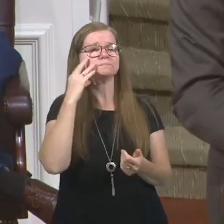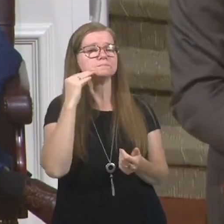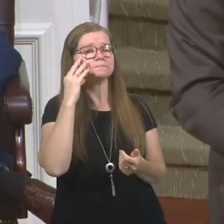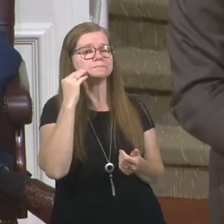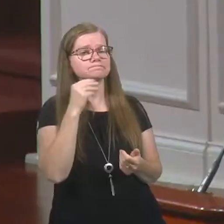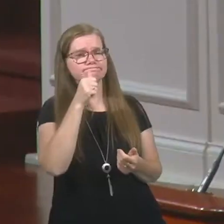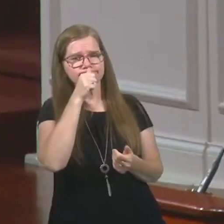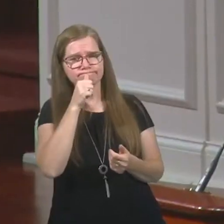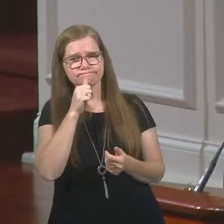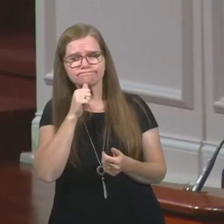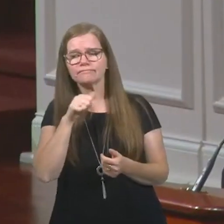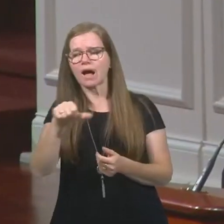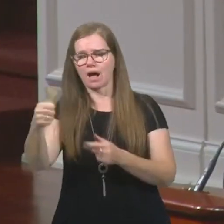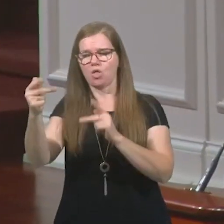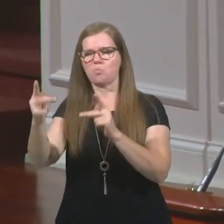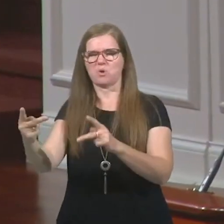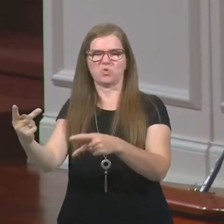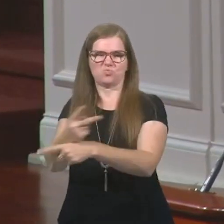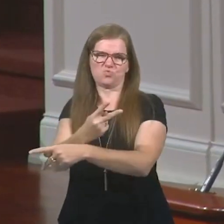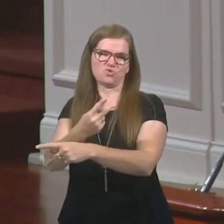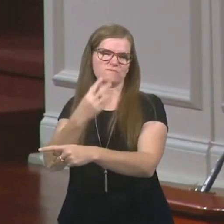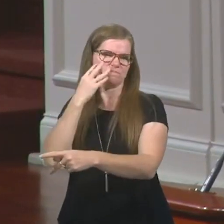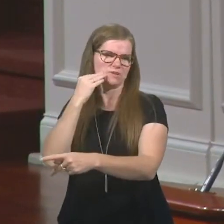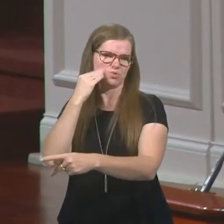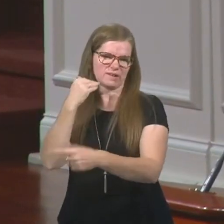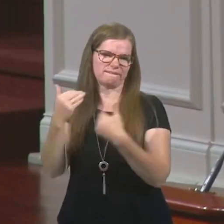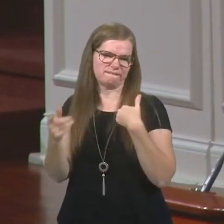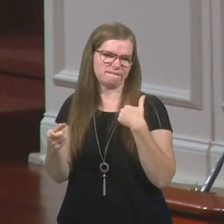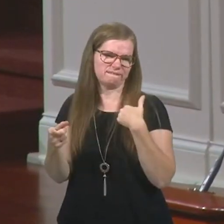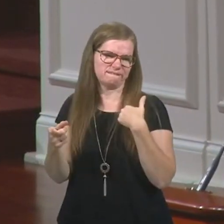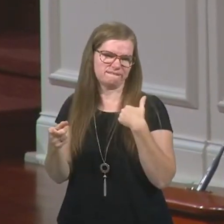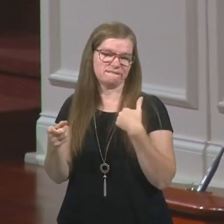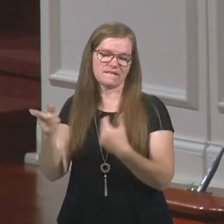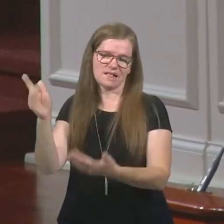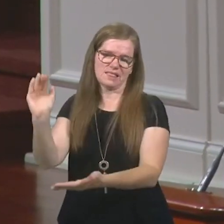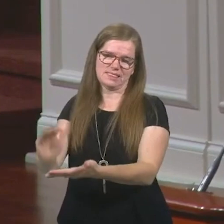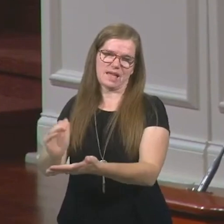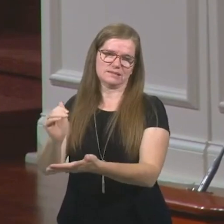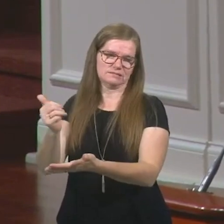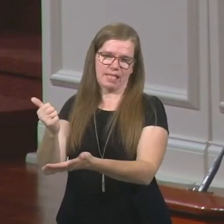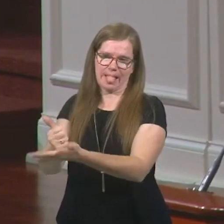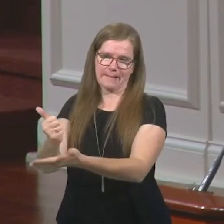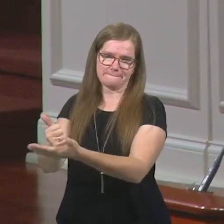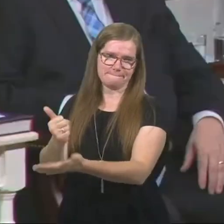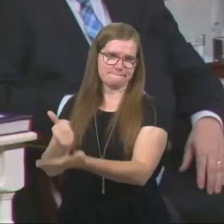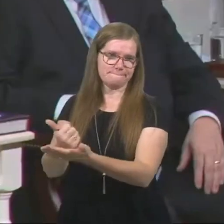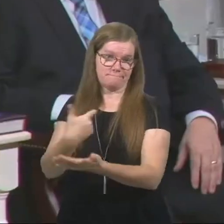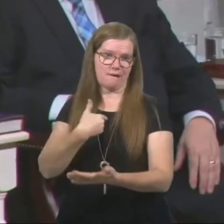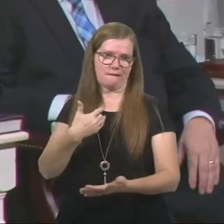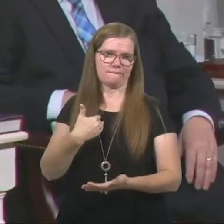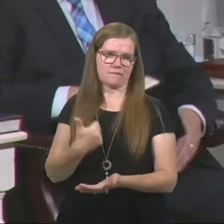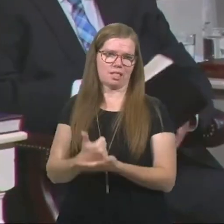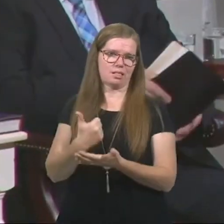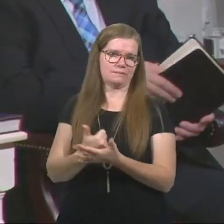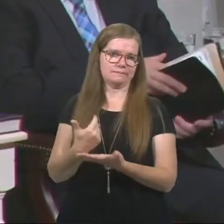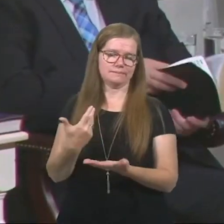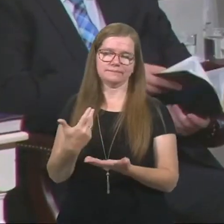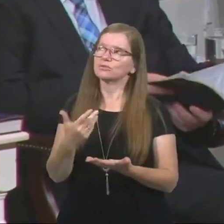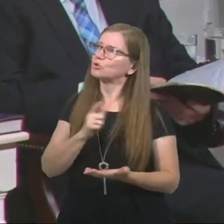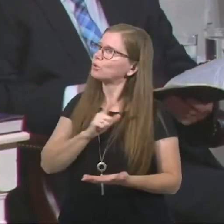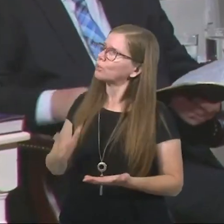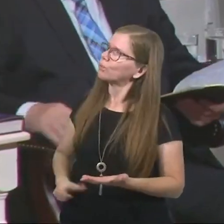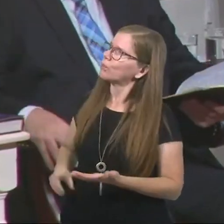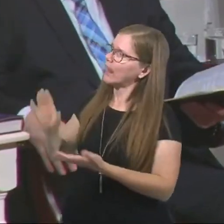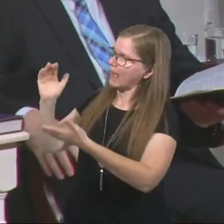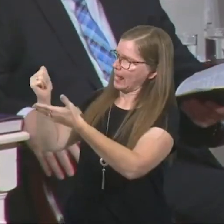who has it worse than you with a less help than you'll have. And you need to say, you know what, Lord, how can you use this